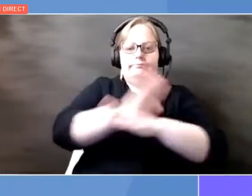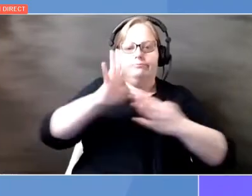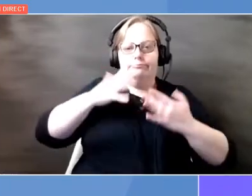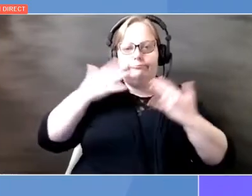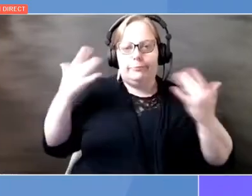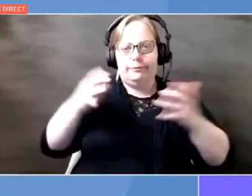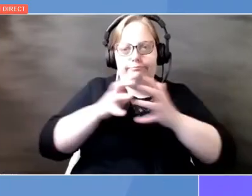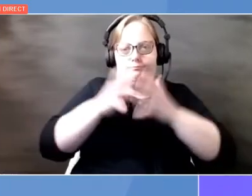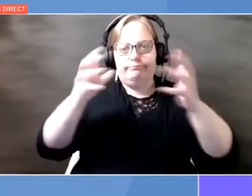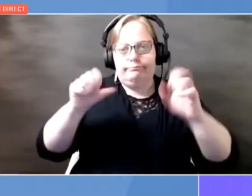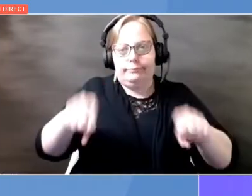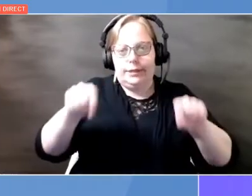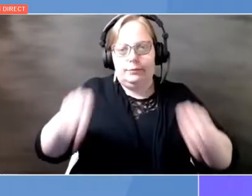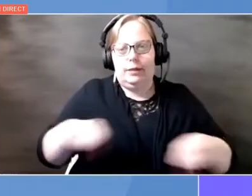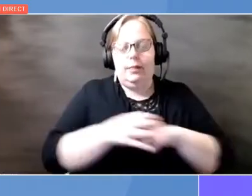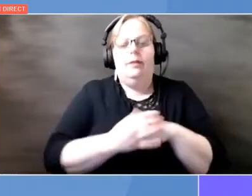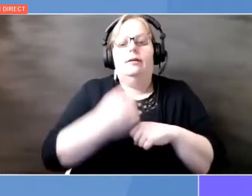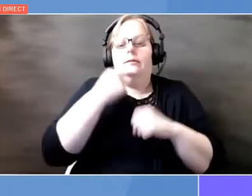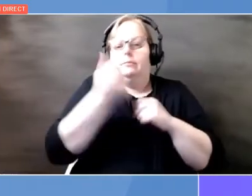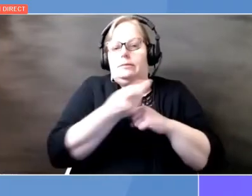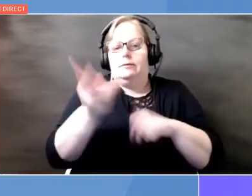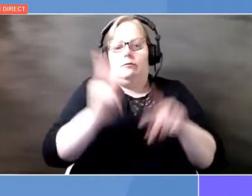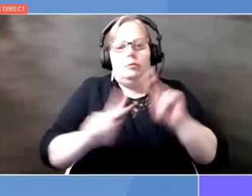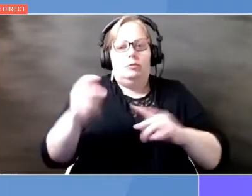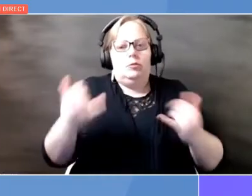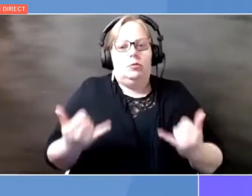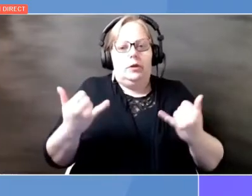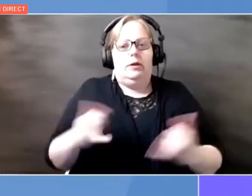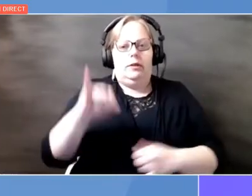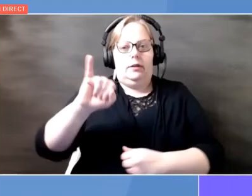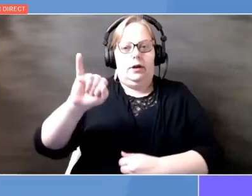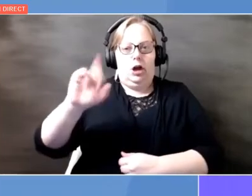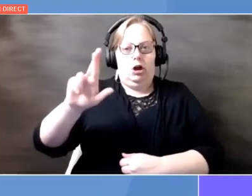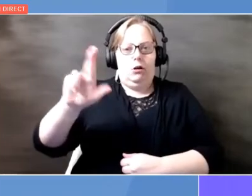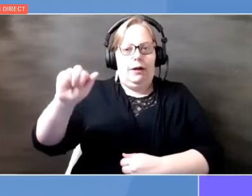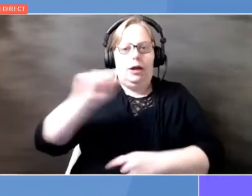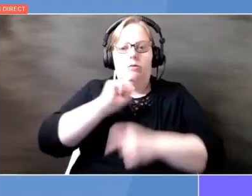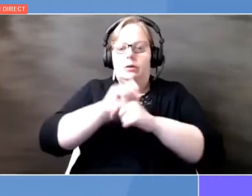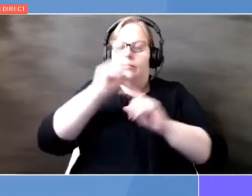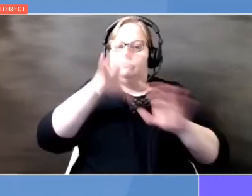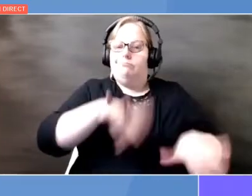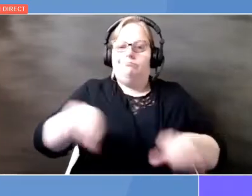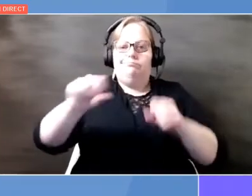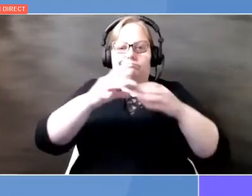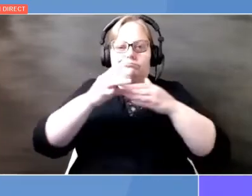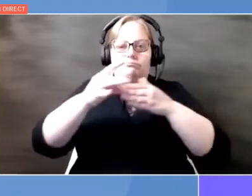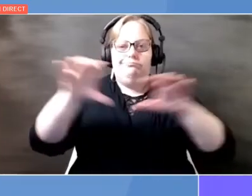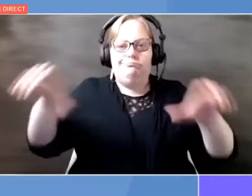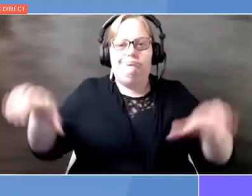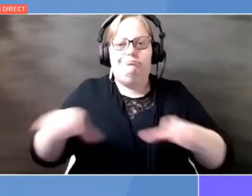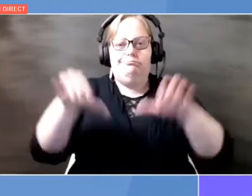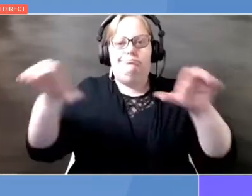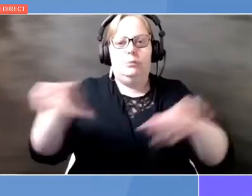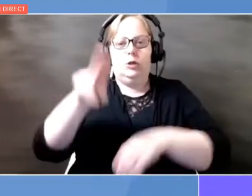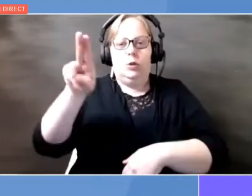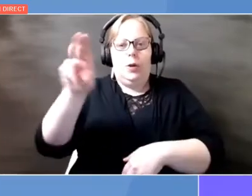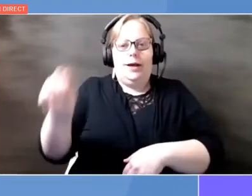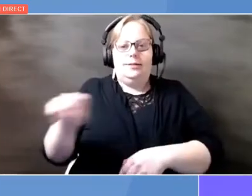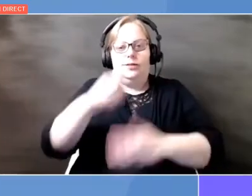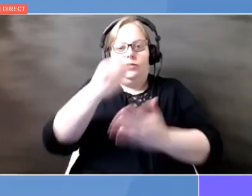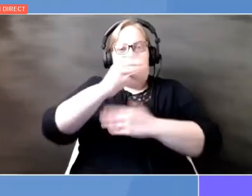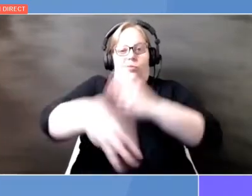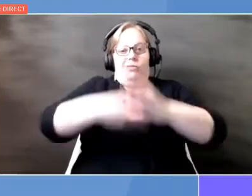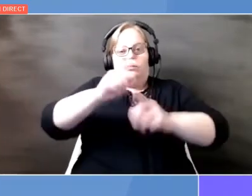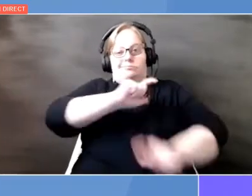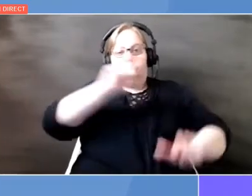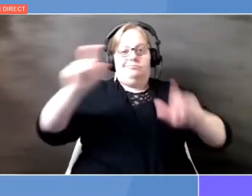said by various commenters today, the IRA, I think, in terms of driving action in the United States, the world's largest economy, in lowering those costs,